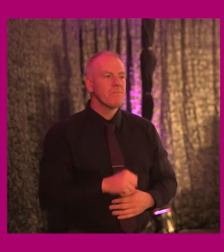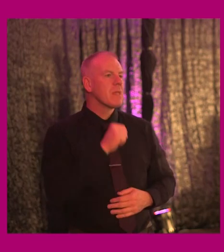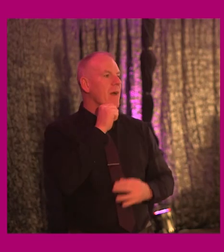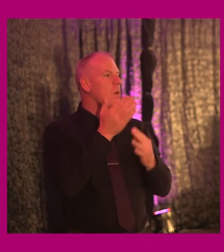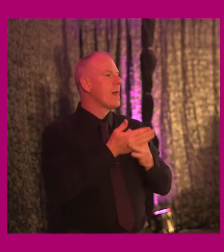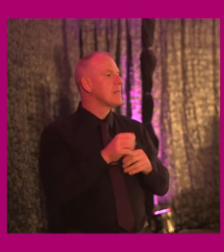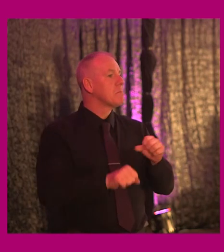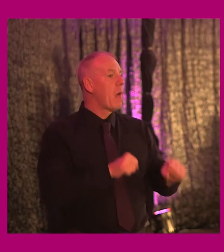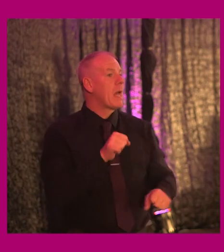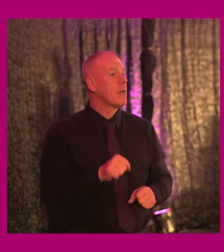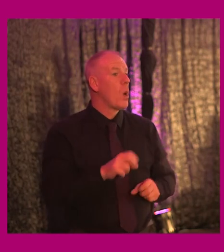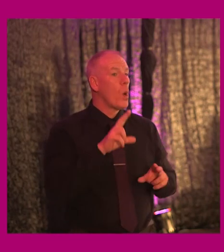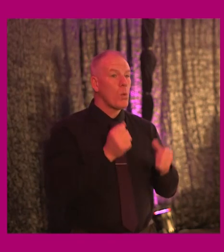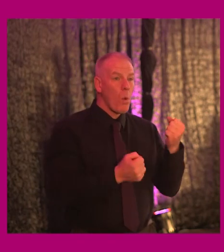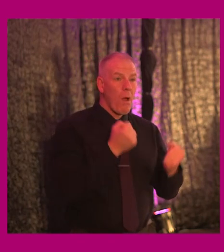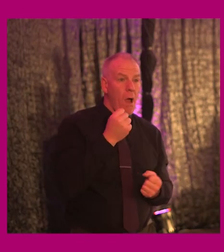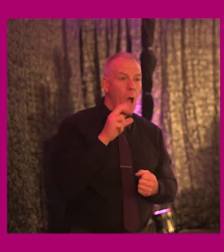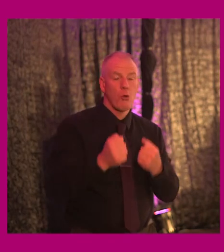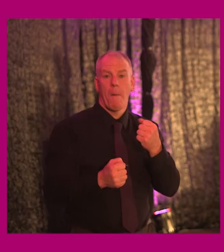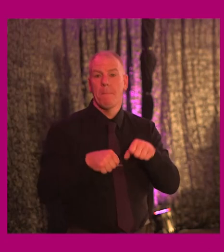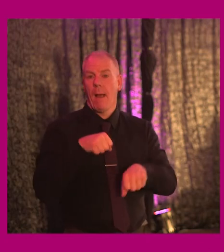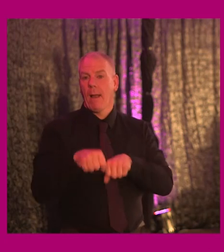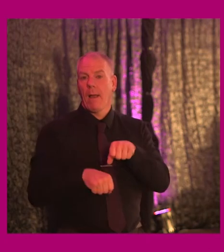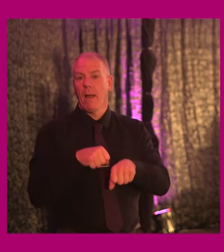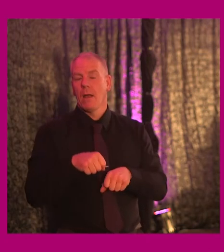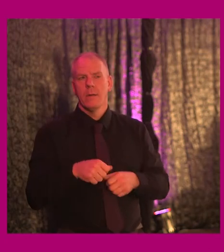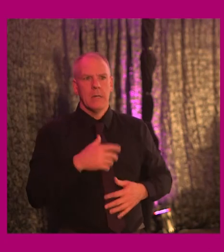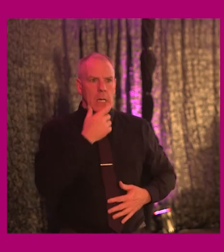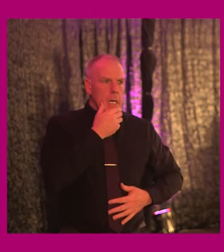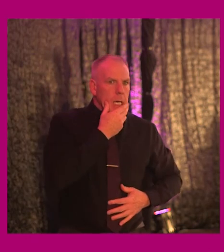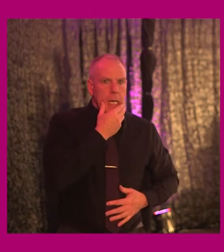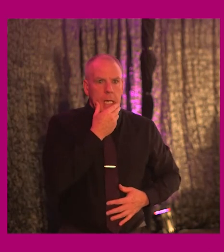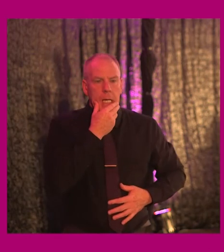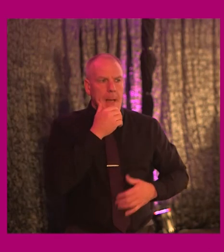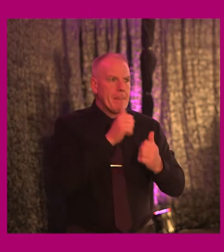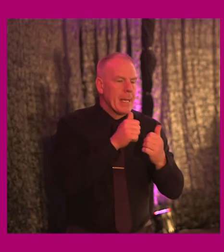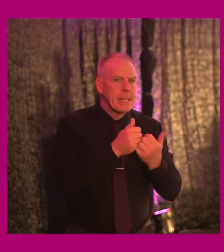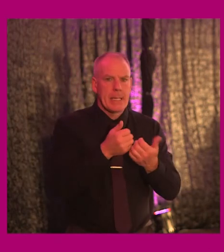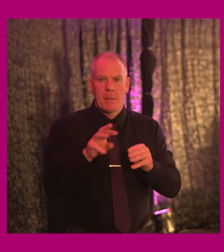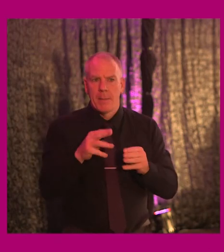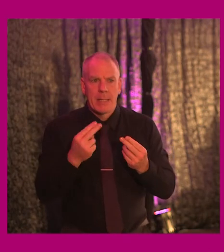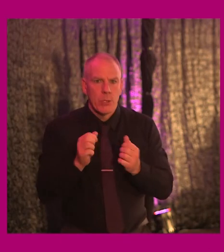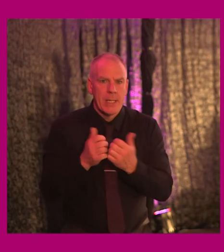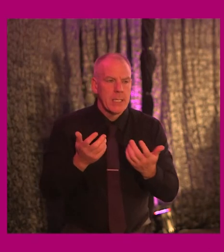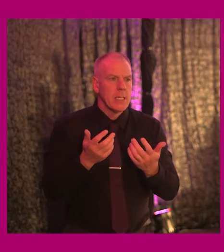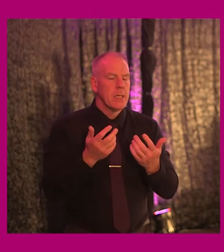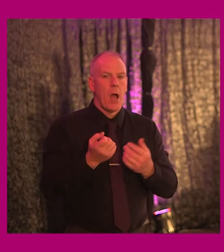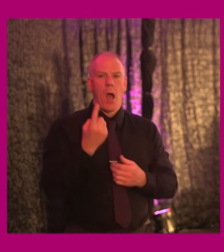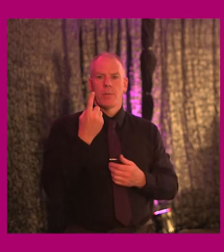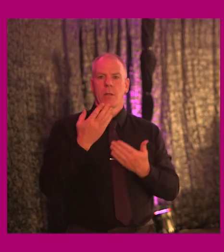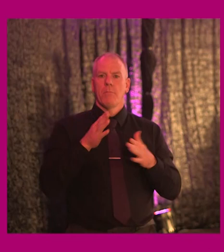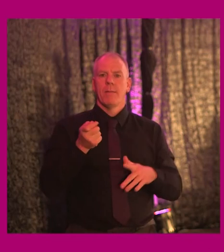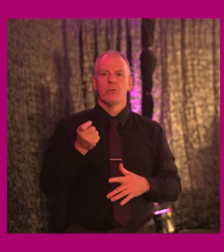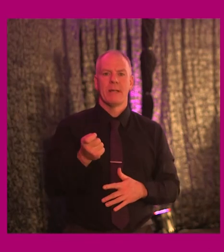to a bike. So no cars and no bike. You have places to go, people to see, meetings to attend. Your only option is public